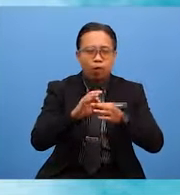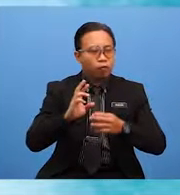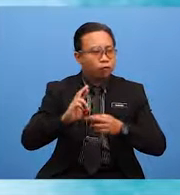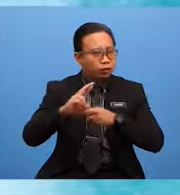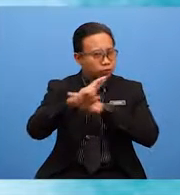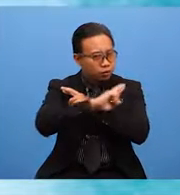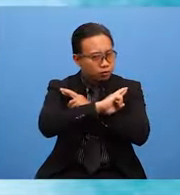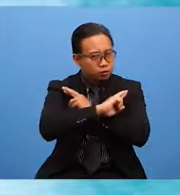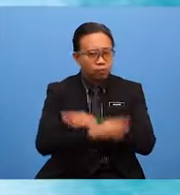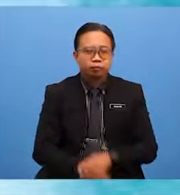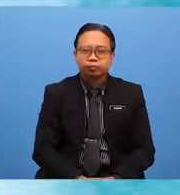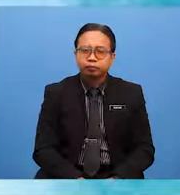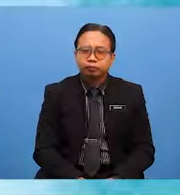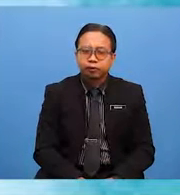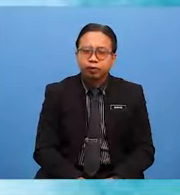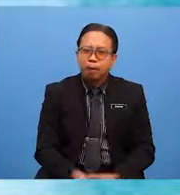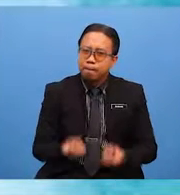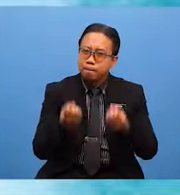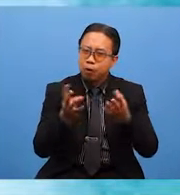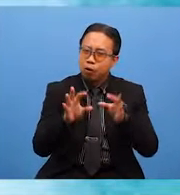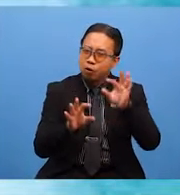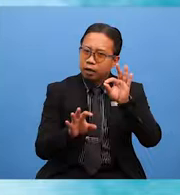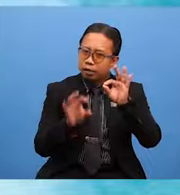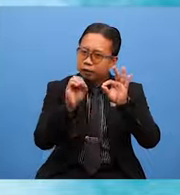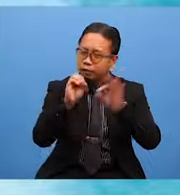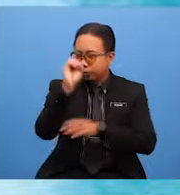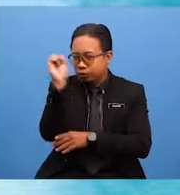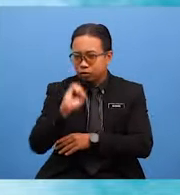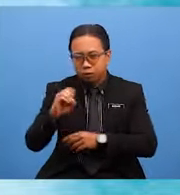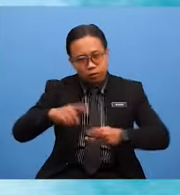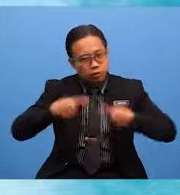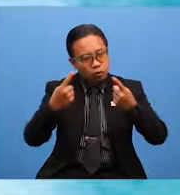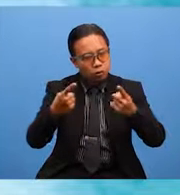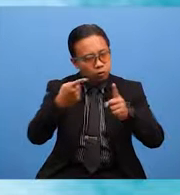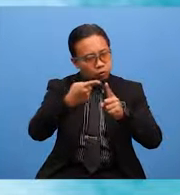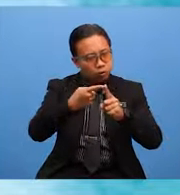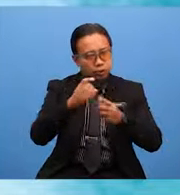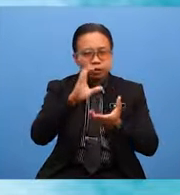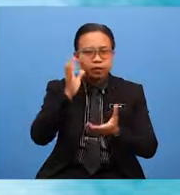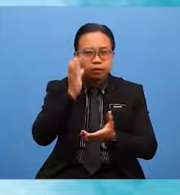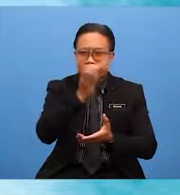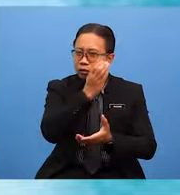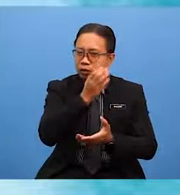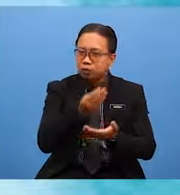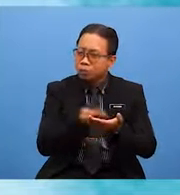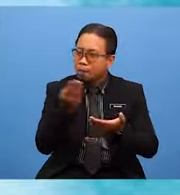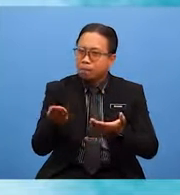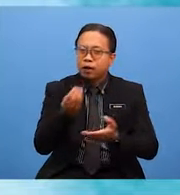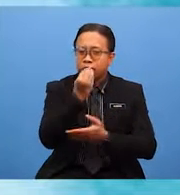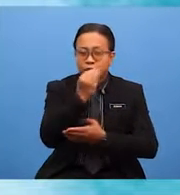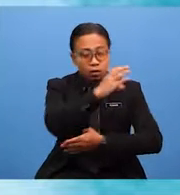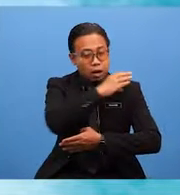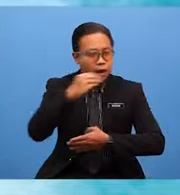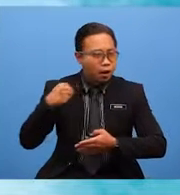forms. More than 90% of the students go to the canteen during recess to buy food and drinks.